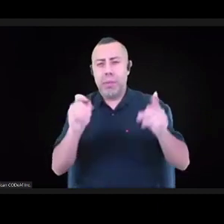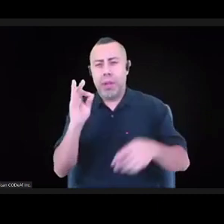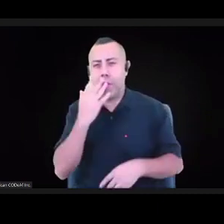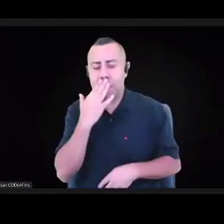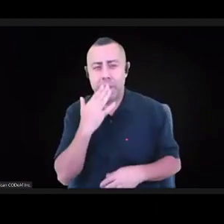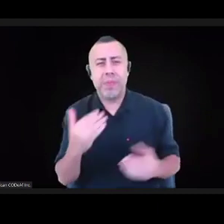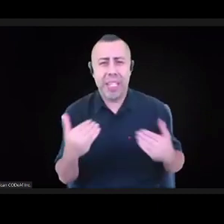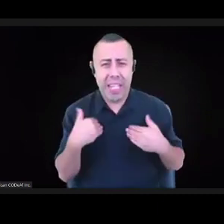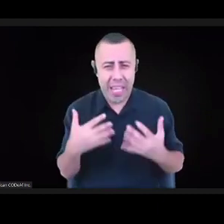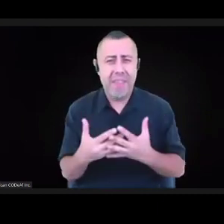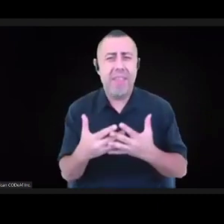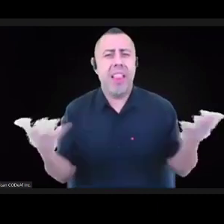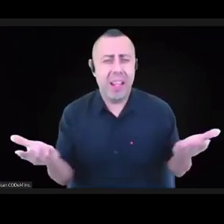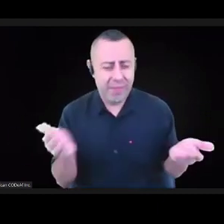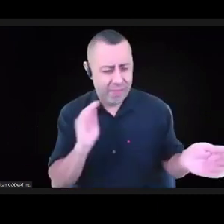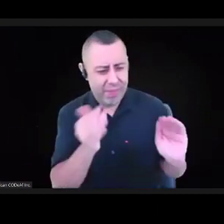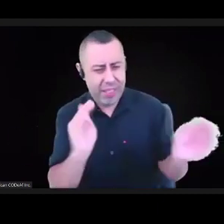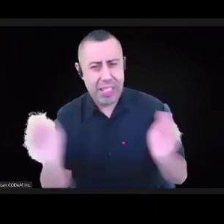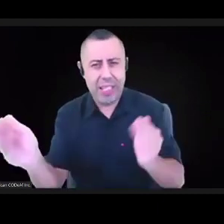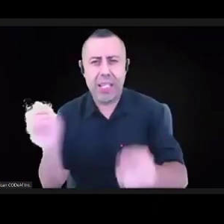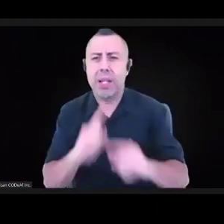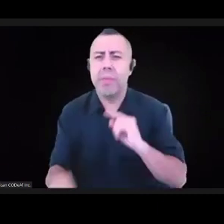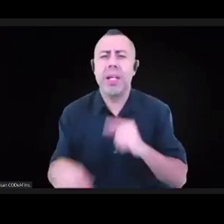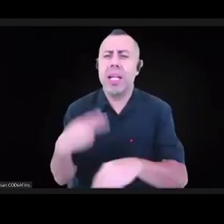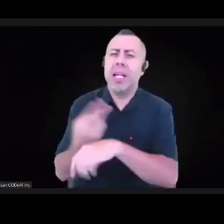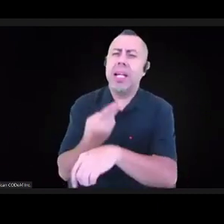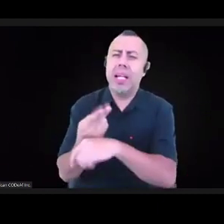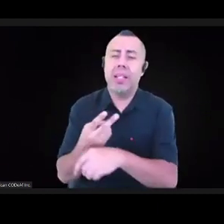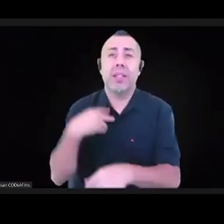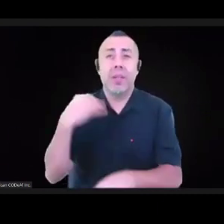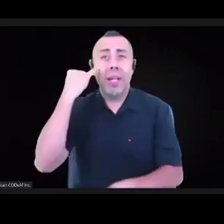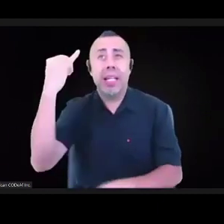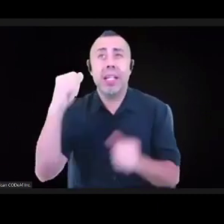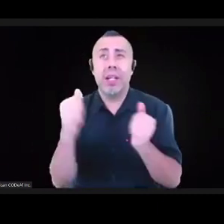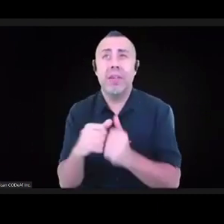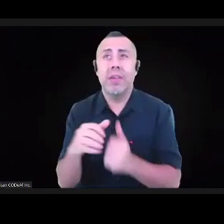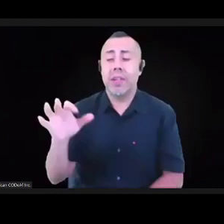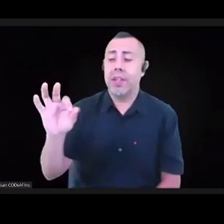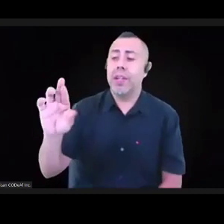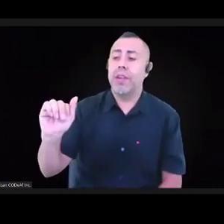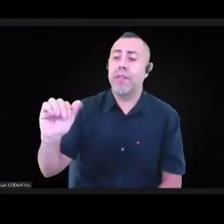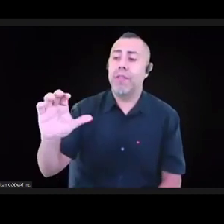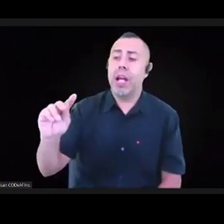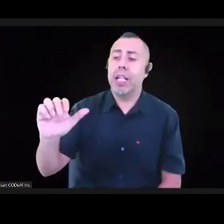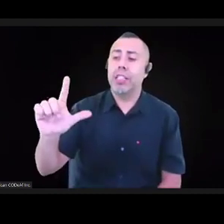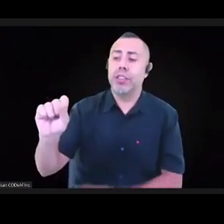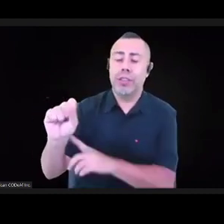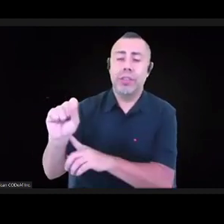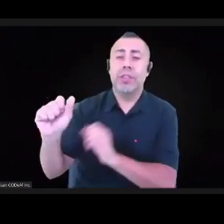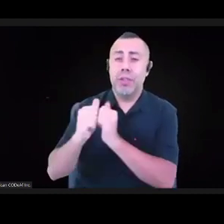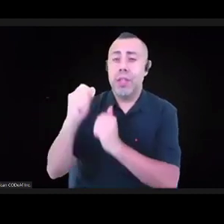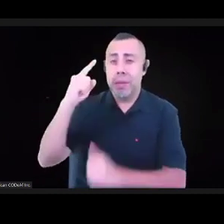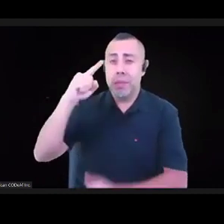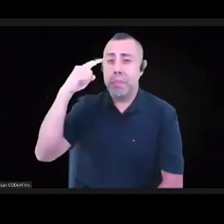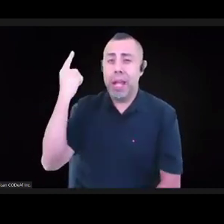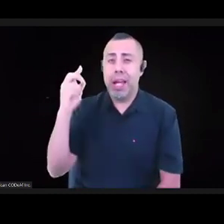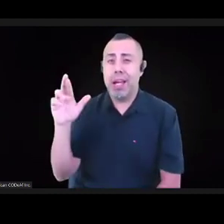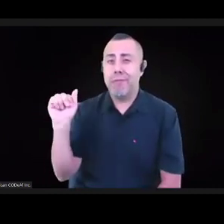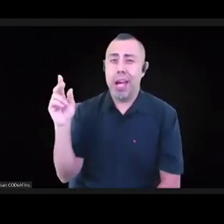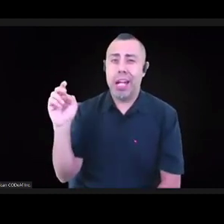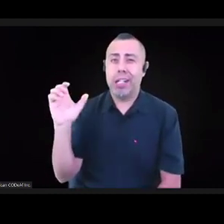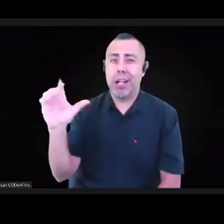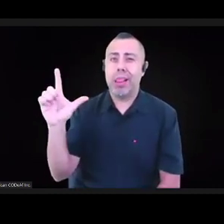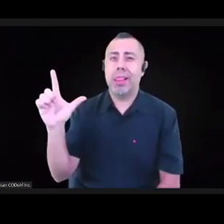so this idea of fractals and black radical fractals, the piece, I guess, I'm interested in is